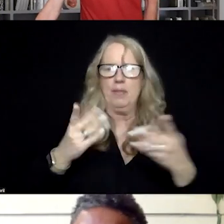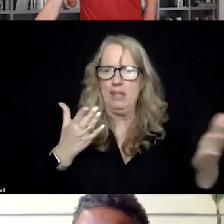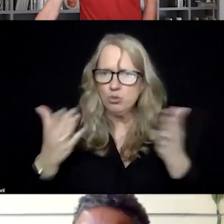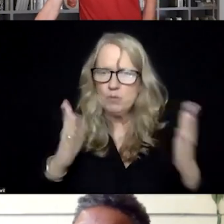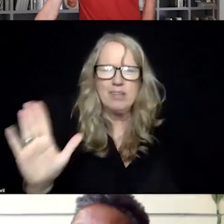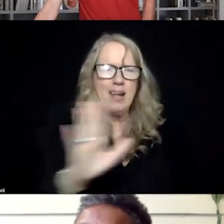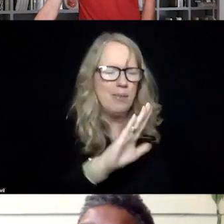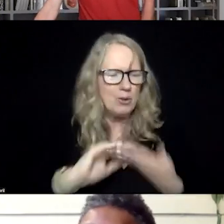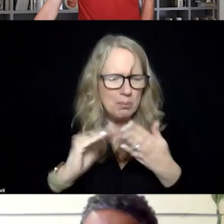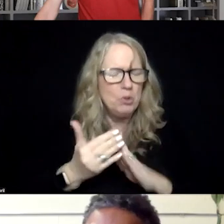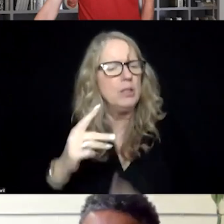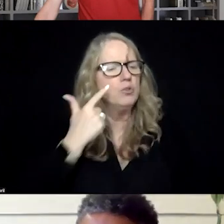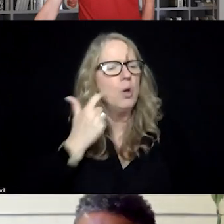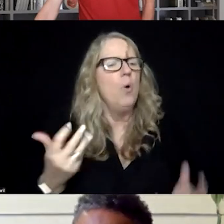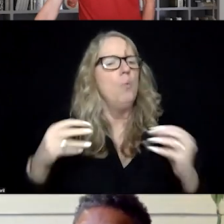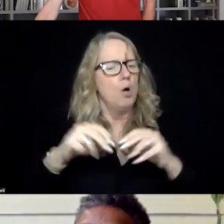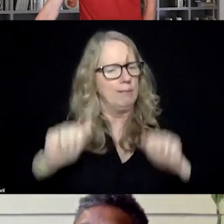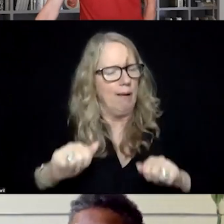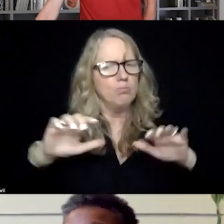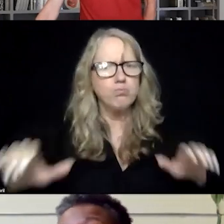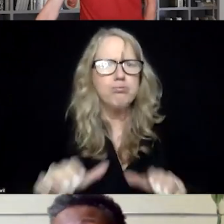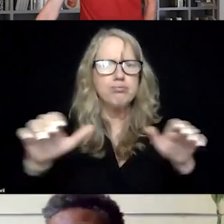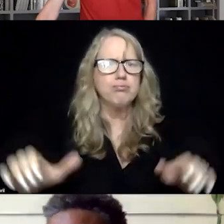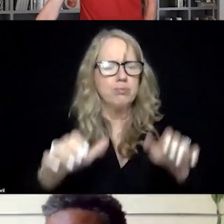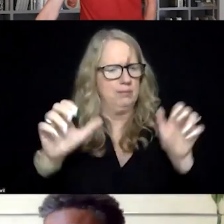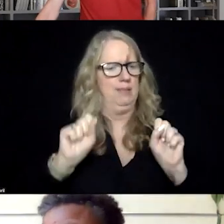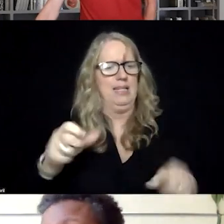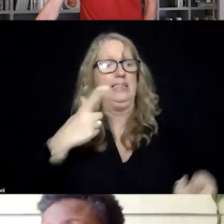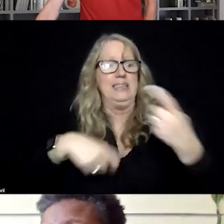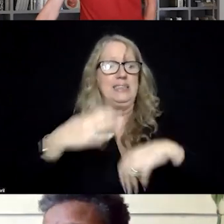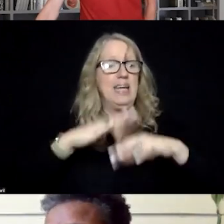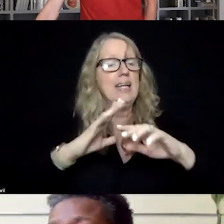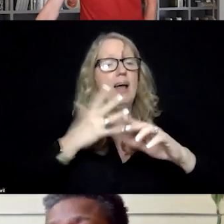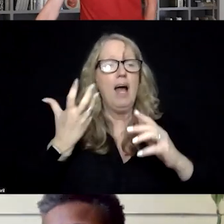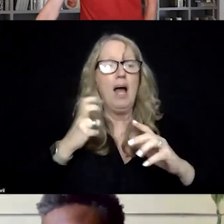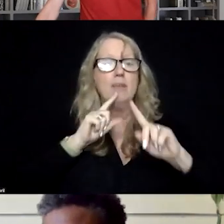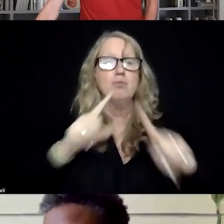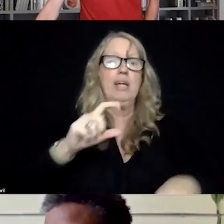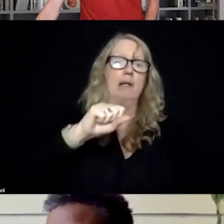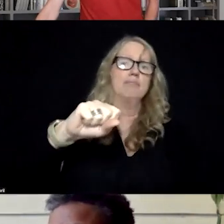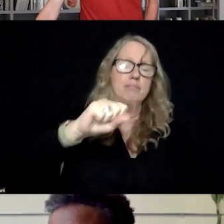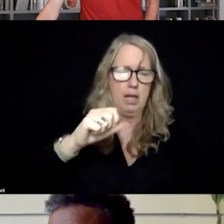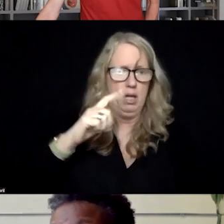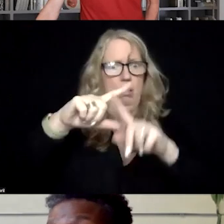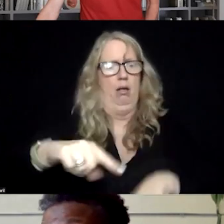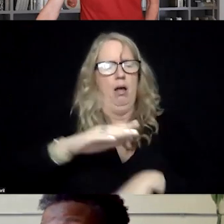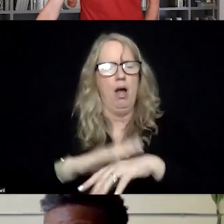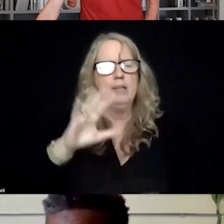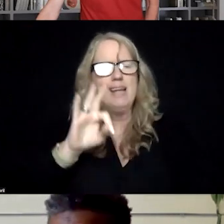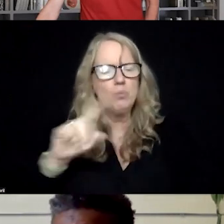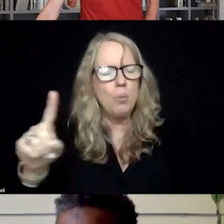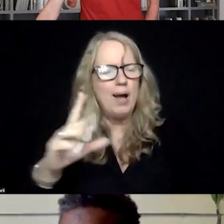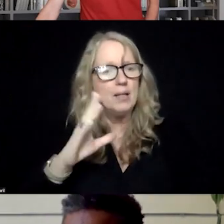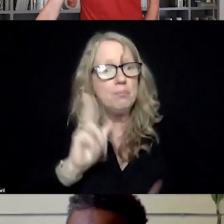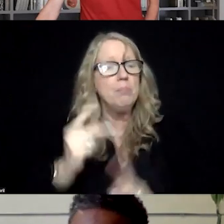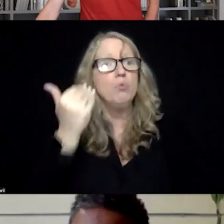communities so that they can be more proactive rather than reactive and having to rely so heavily on 9-1-1. If folks know where to